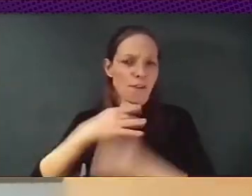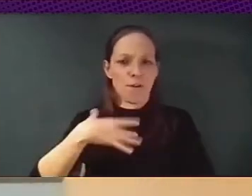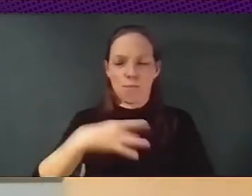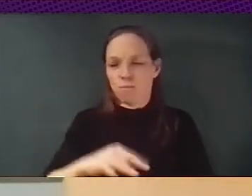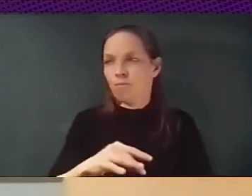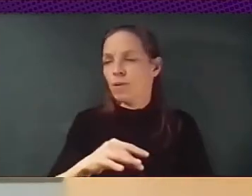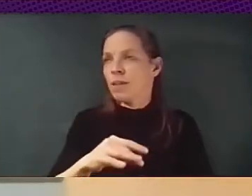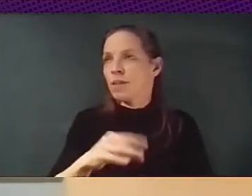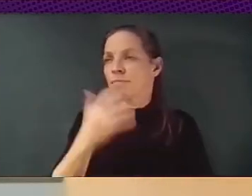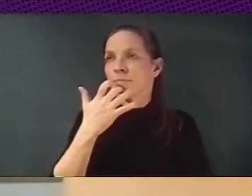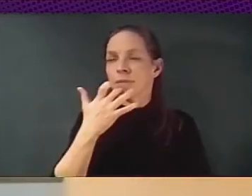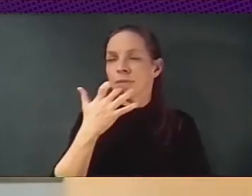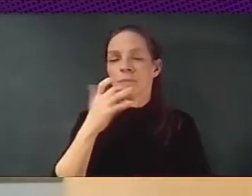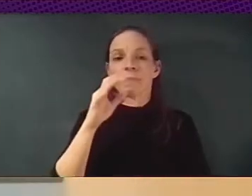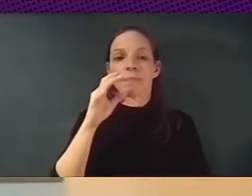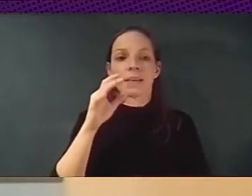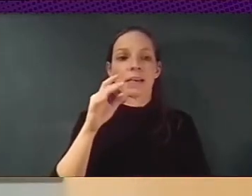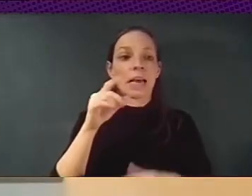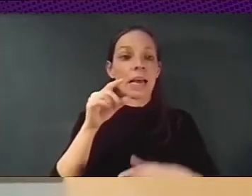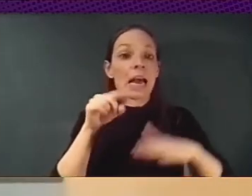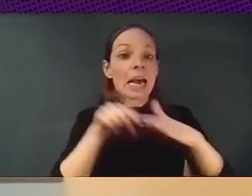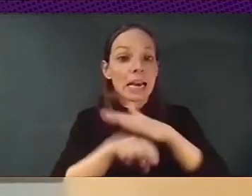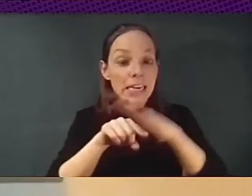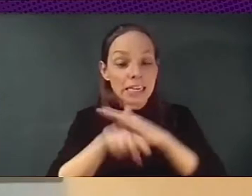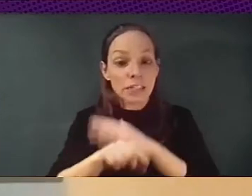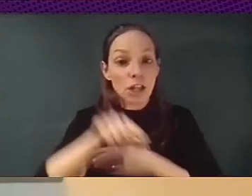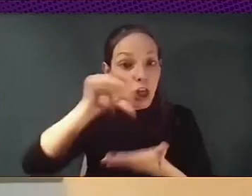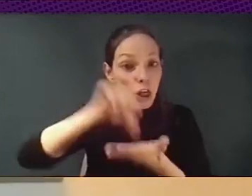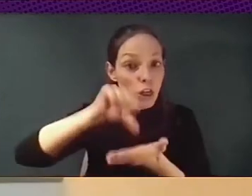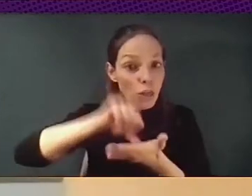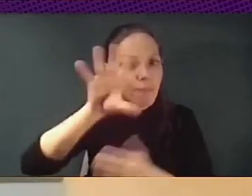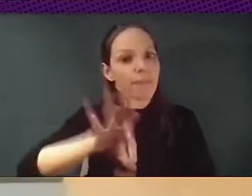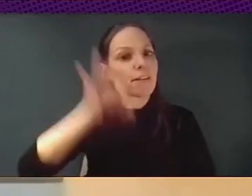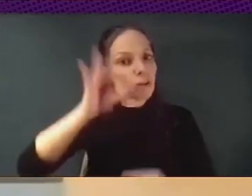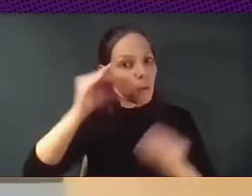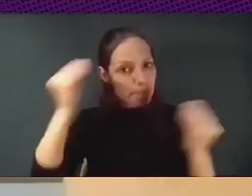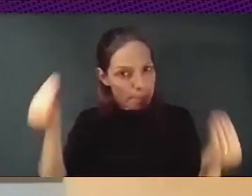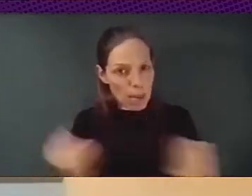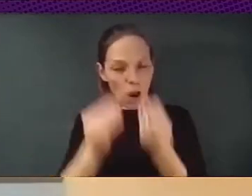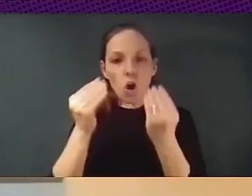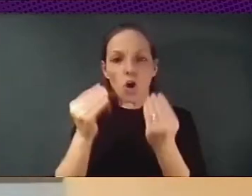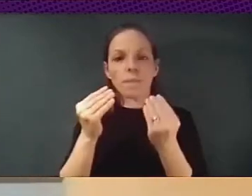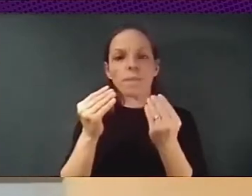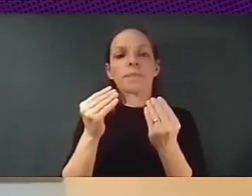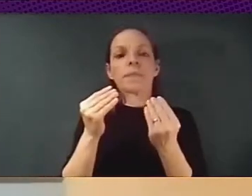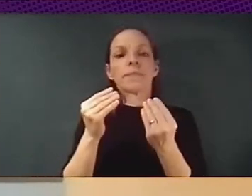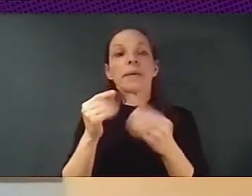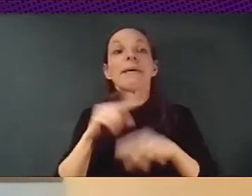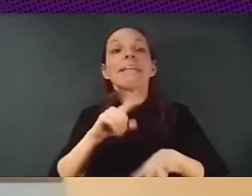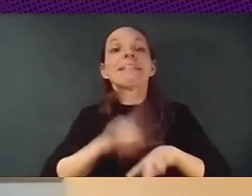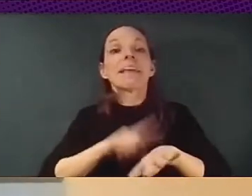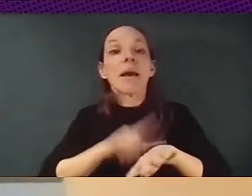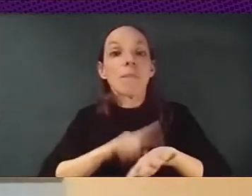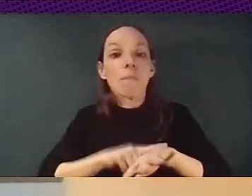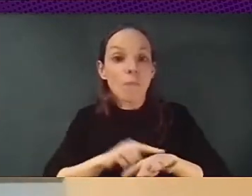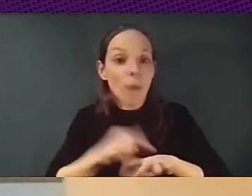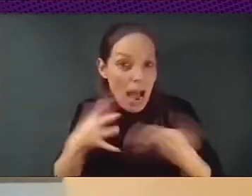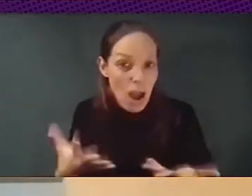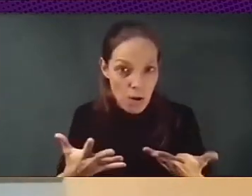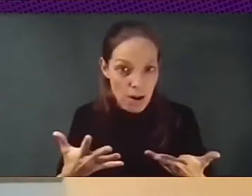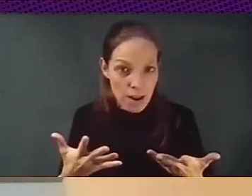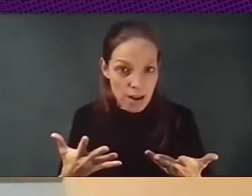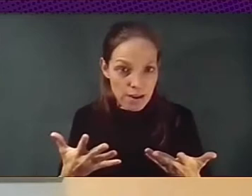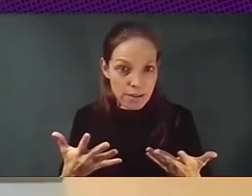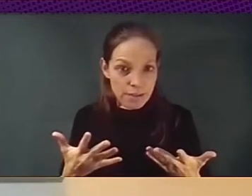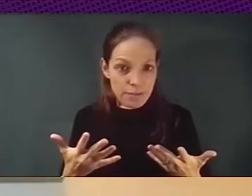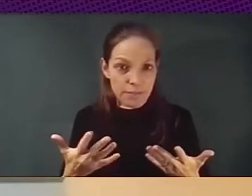city, to run the city more in real time. So we gain the critical know how the